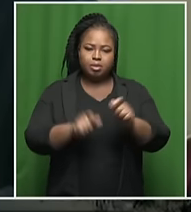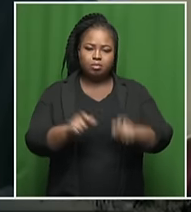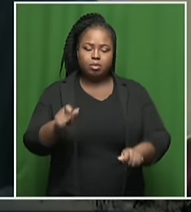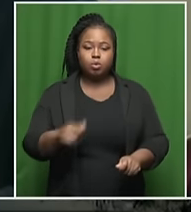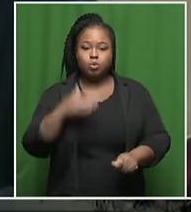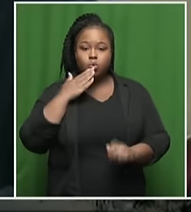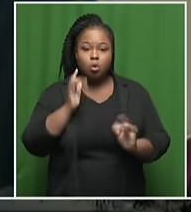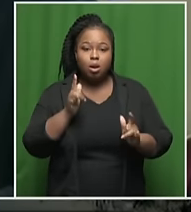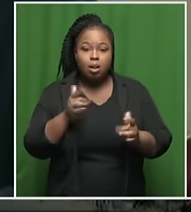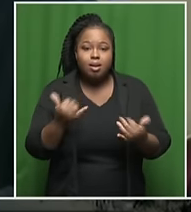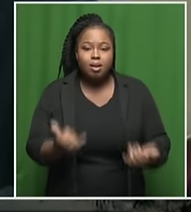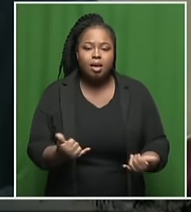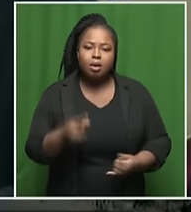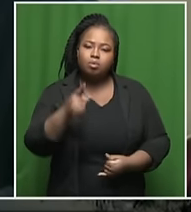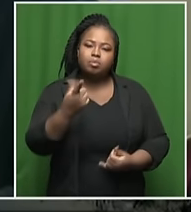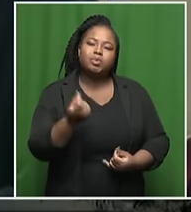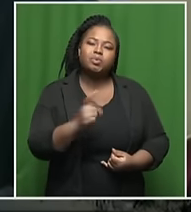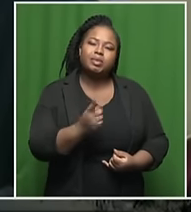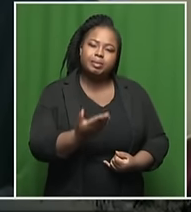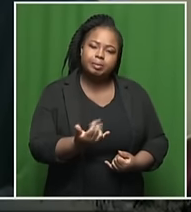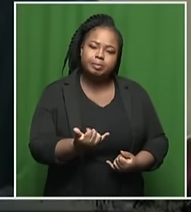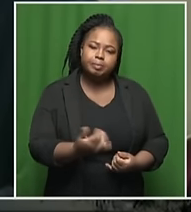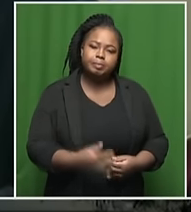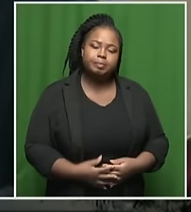who may be watching now, what can they do?